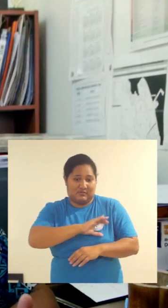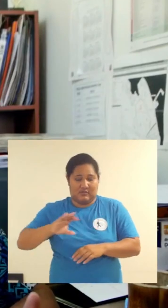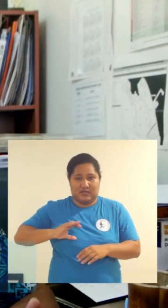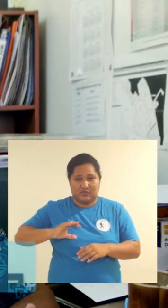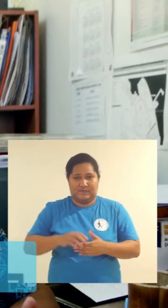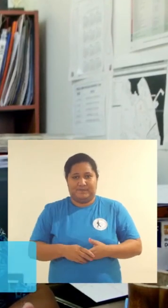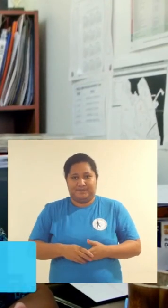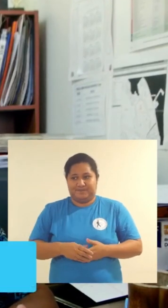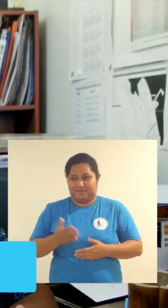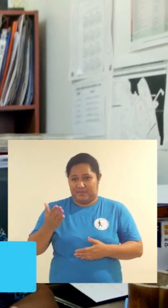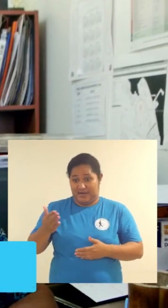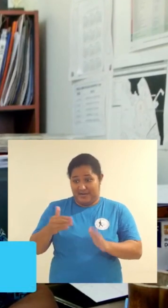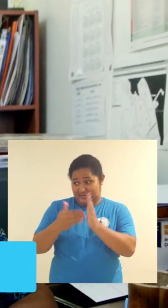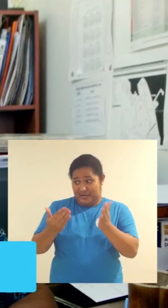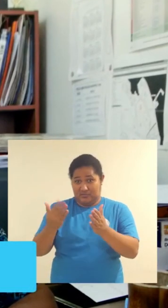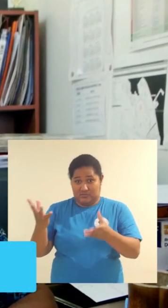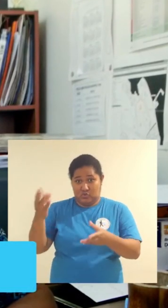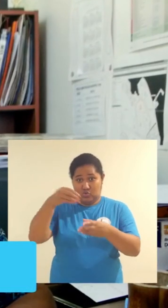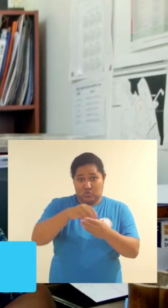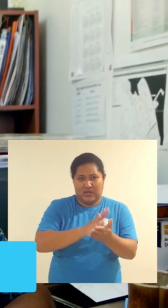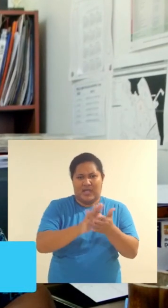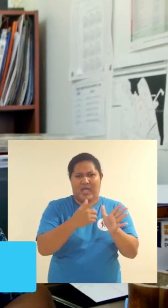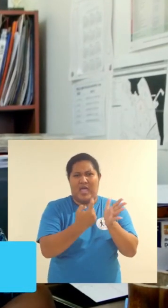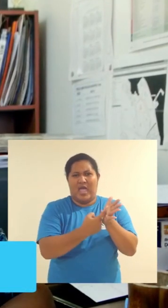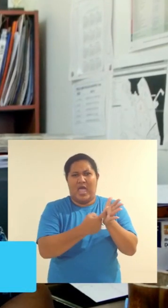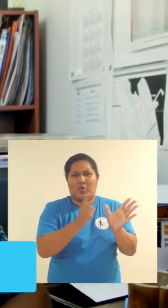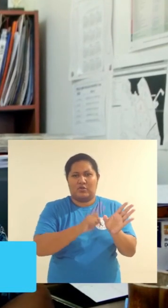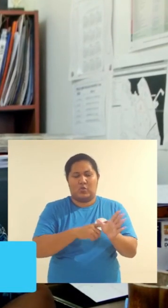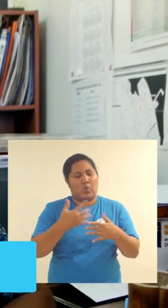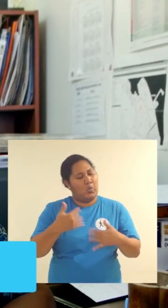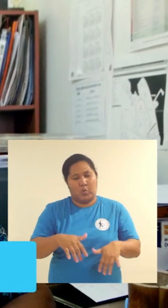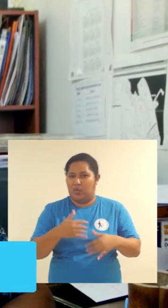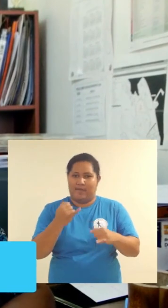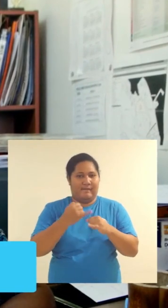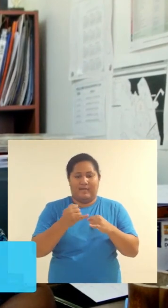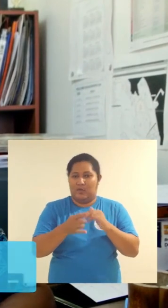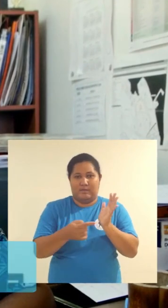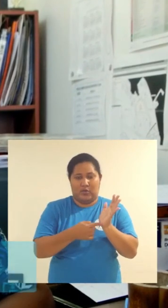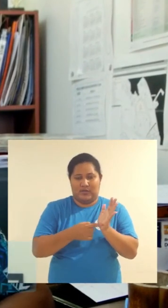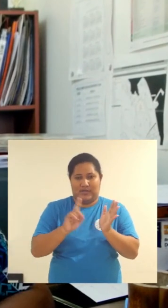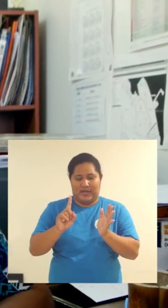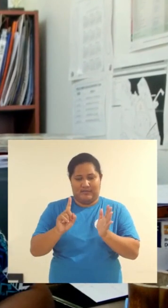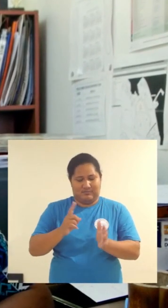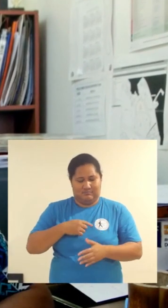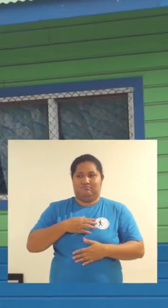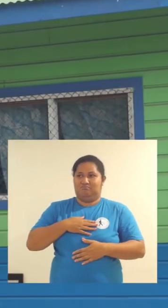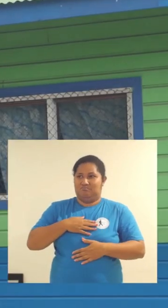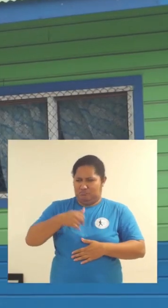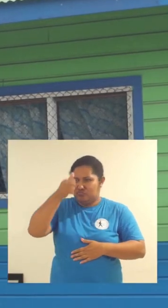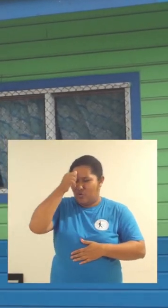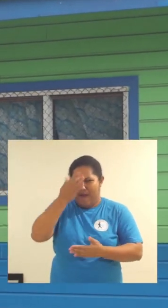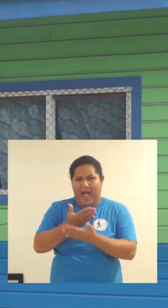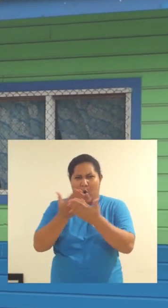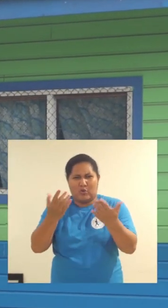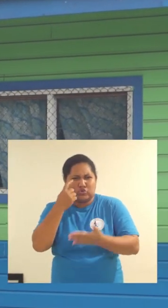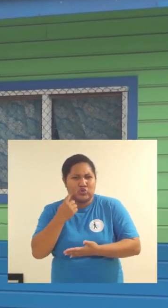She's the of a woman and she daughter. I said she of woman the girl, who daughter of a woman, in